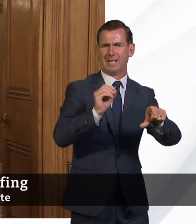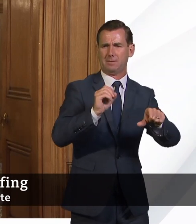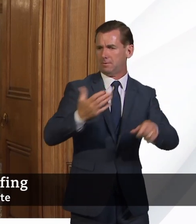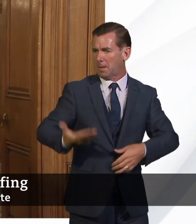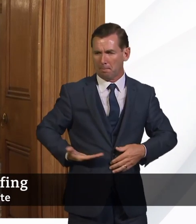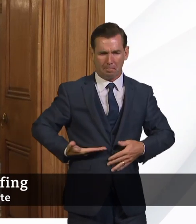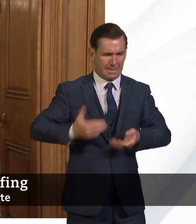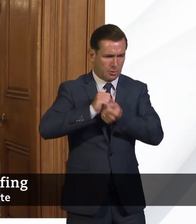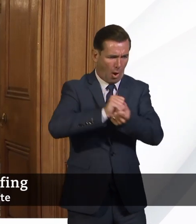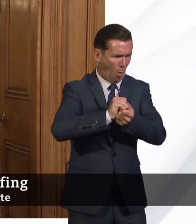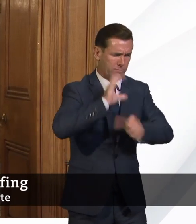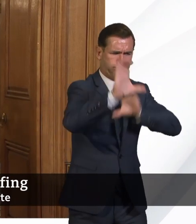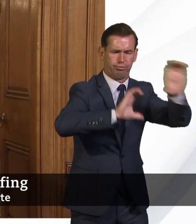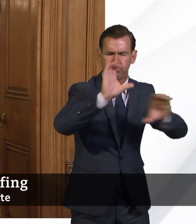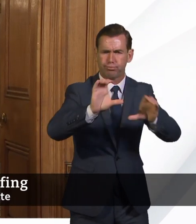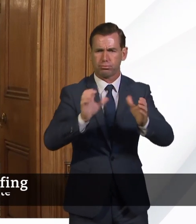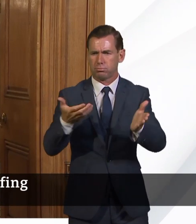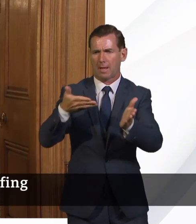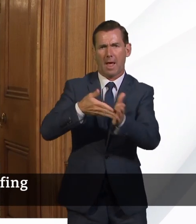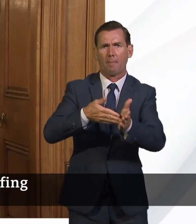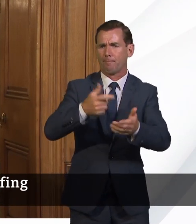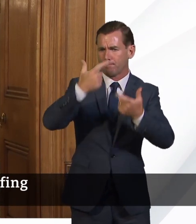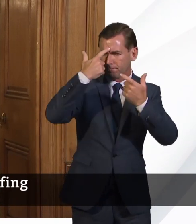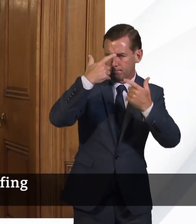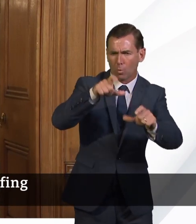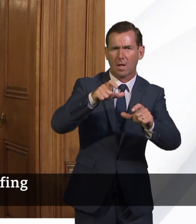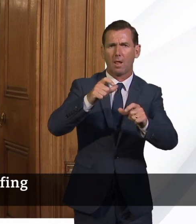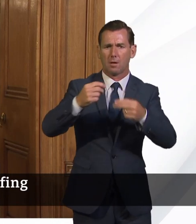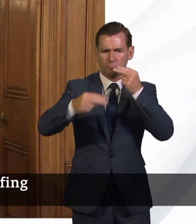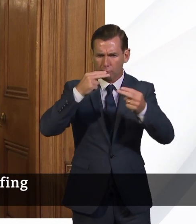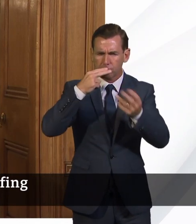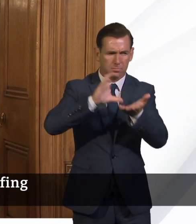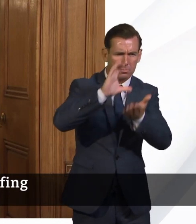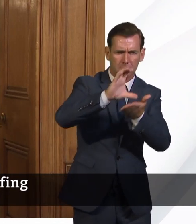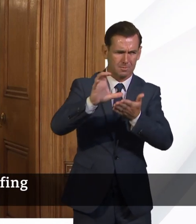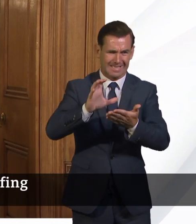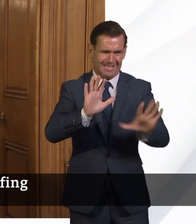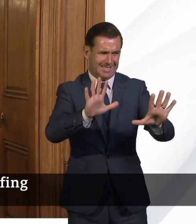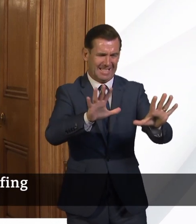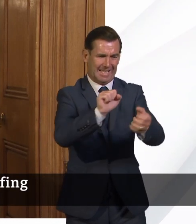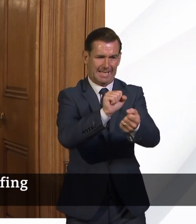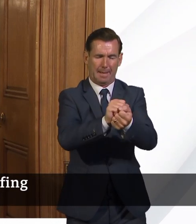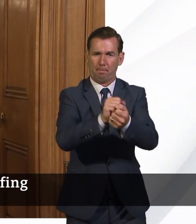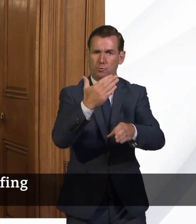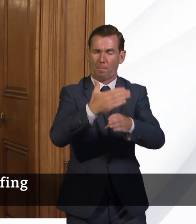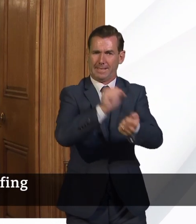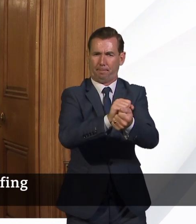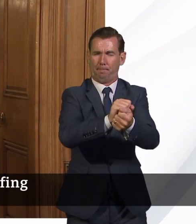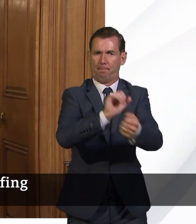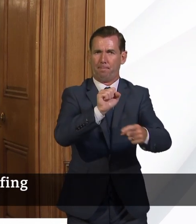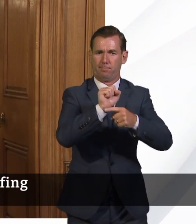hospitality industry, and very much more besides, to try to ensure that jobs can be protected against what we hope